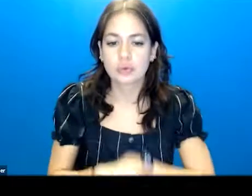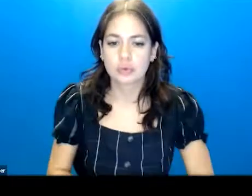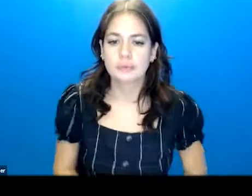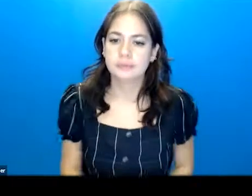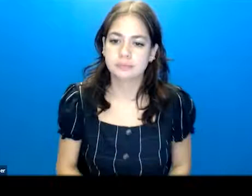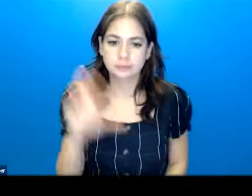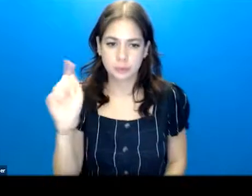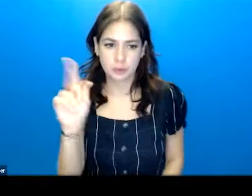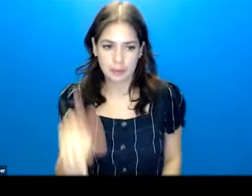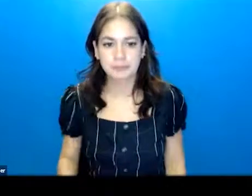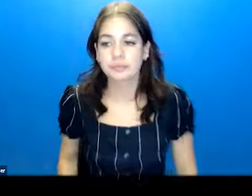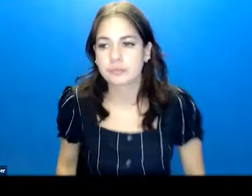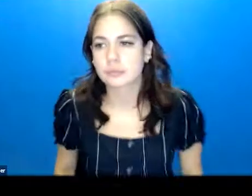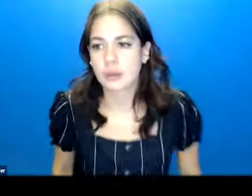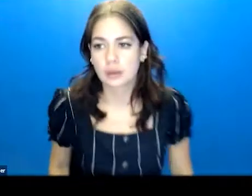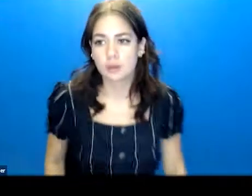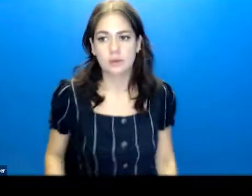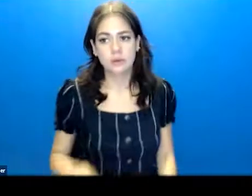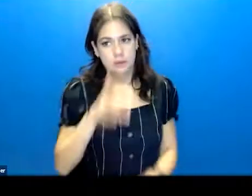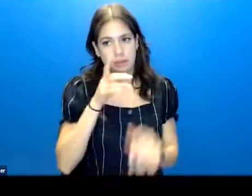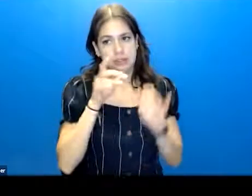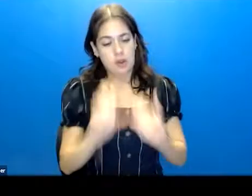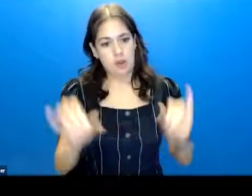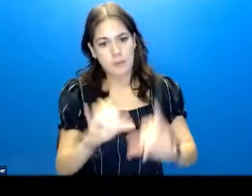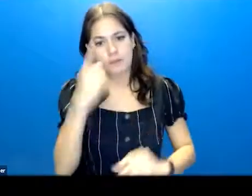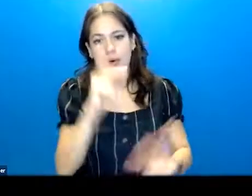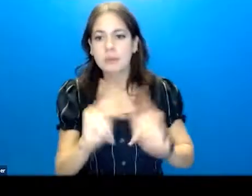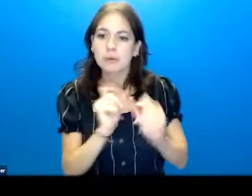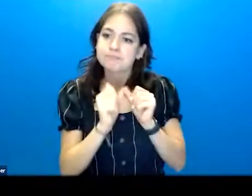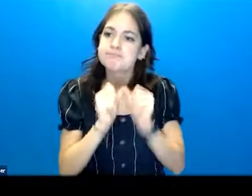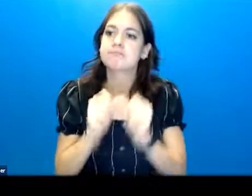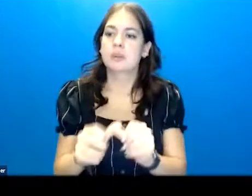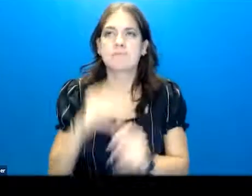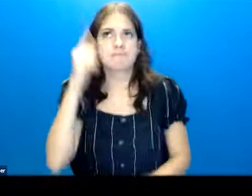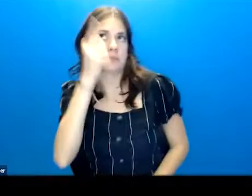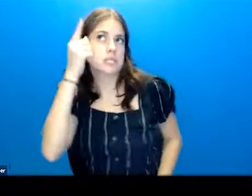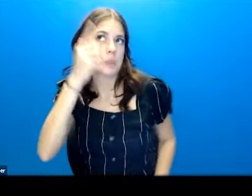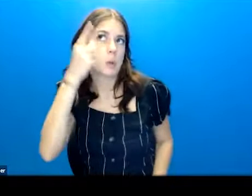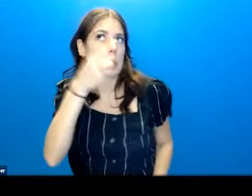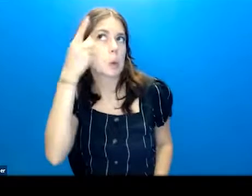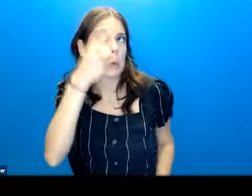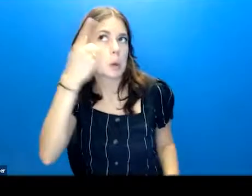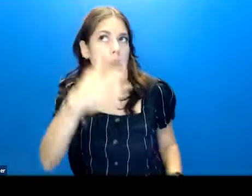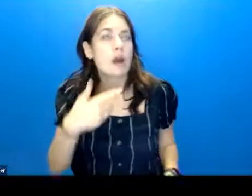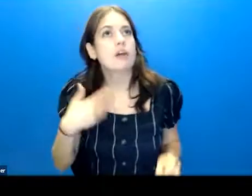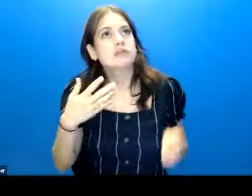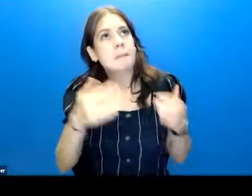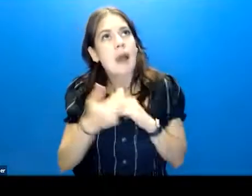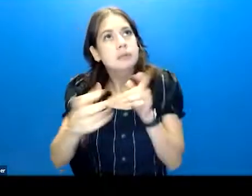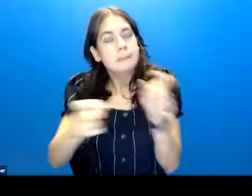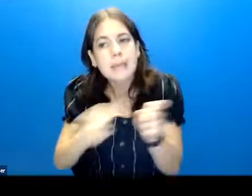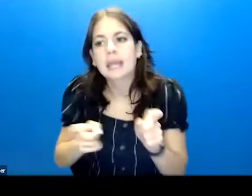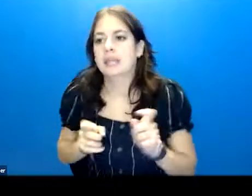Okay. So it is very common for folks to continue to consider this as a way of managing